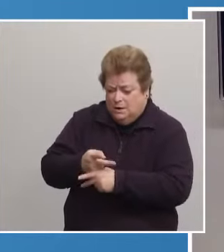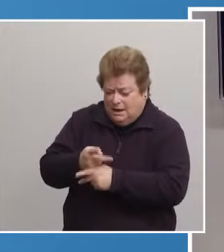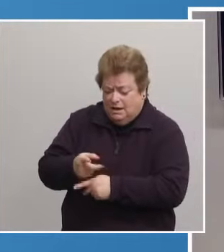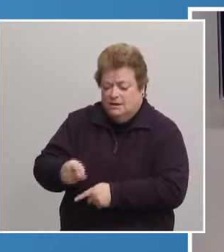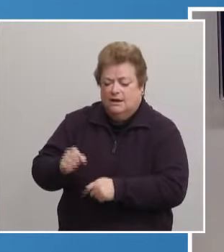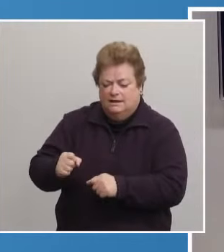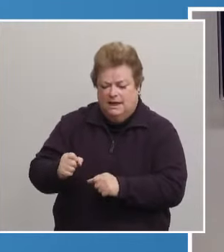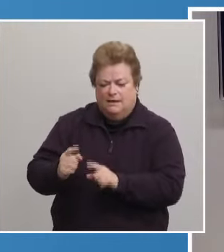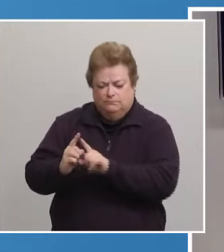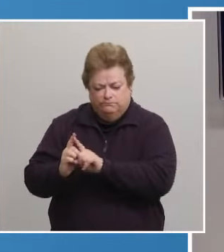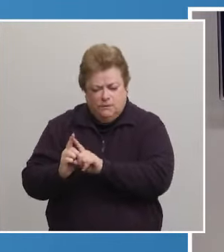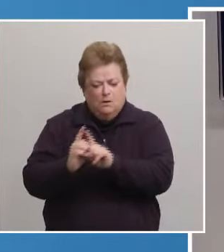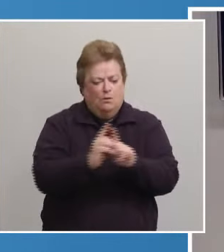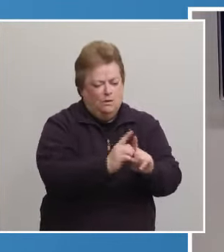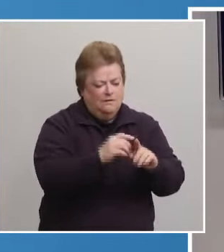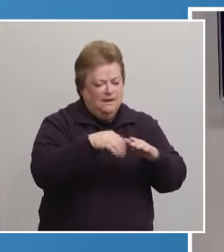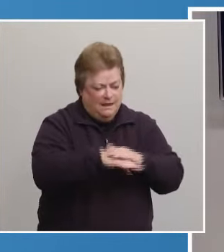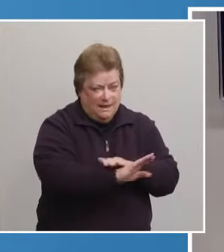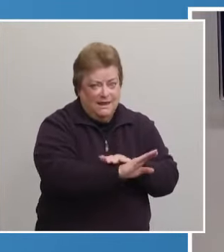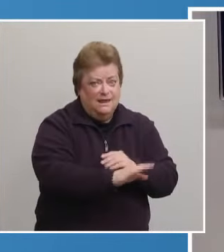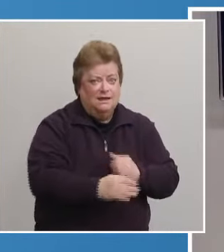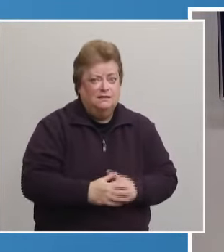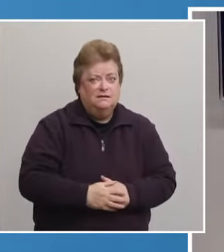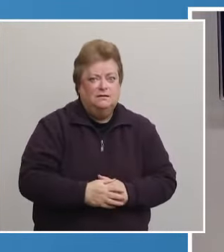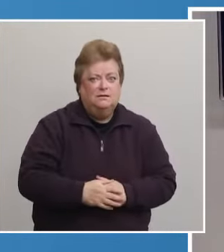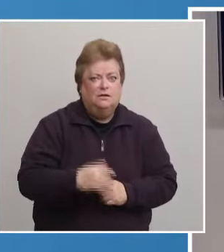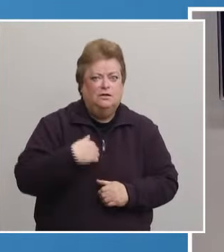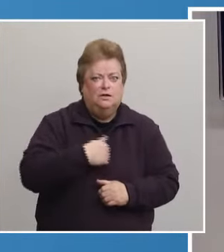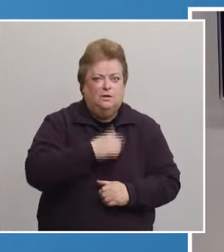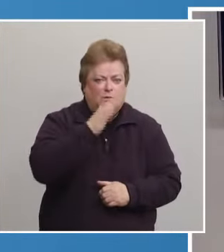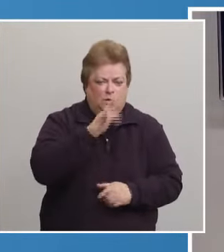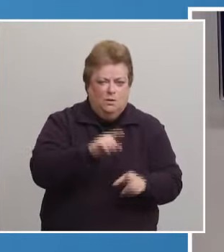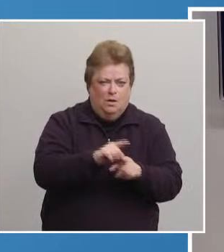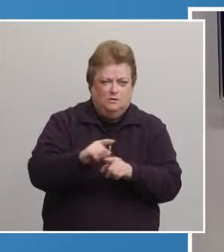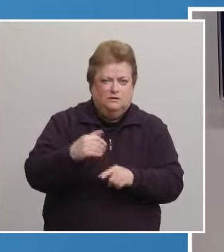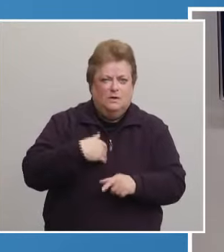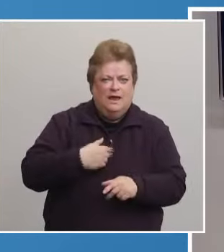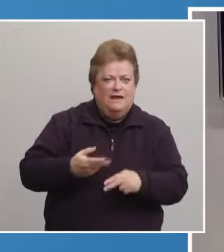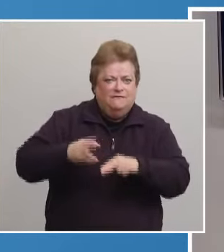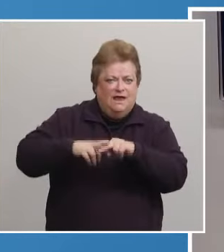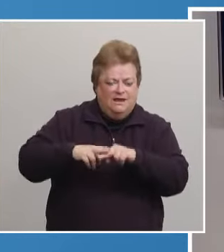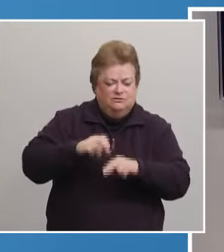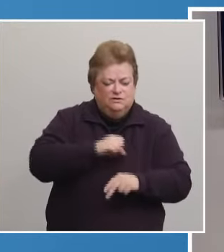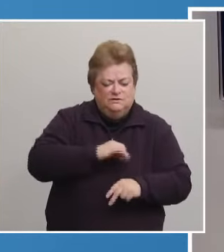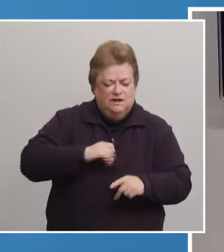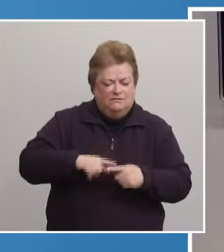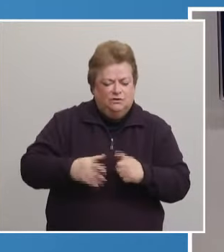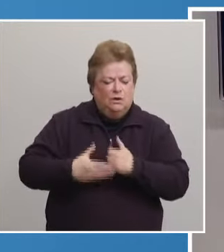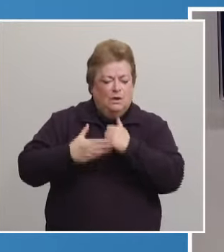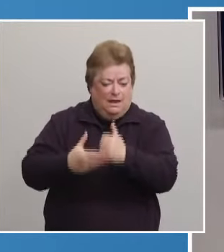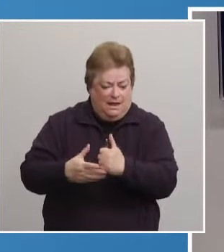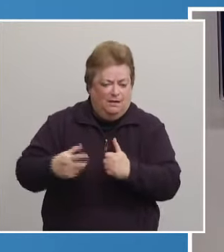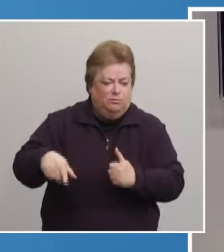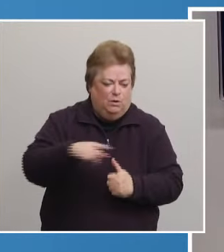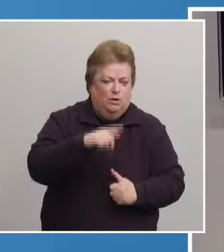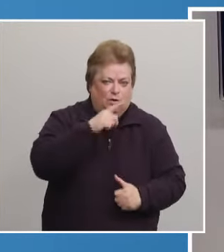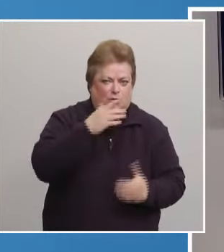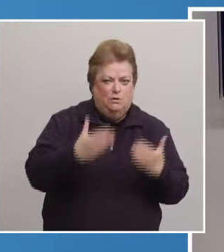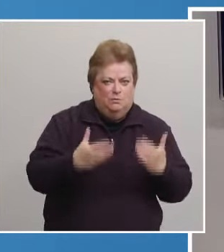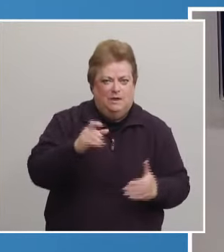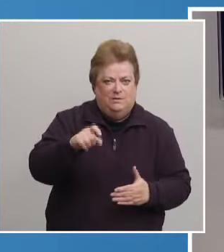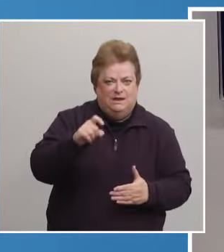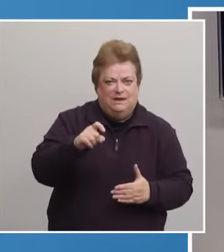vaccine through the process. We will also have extra staff available to help those who may need